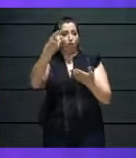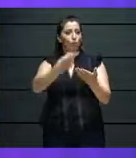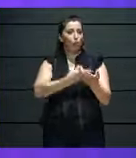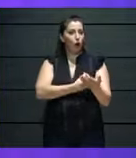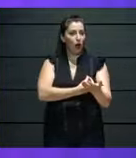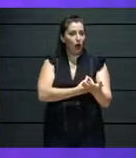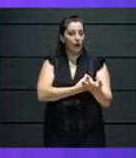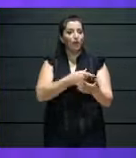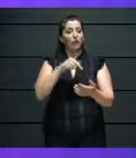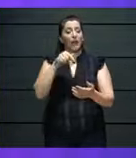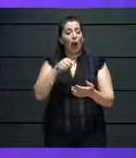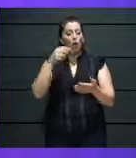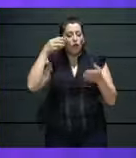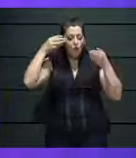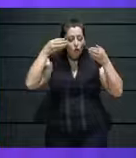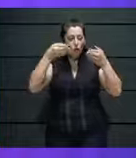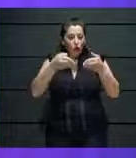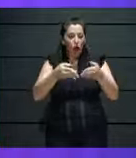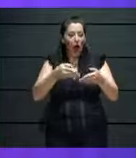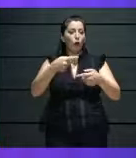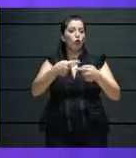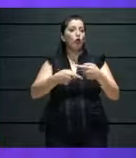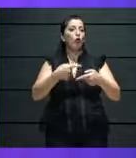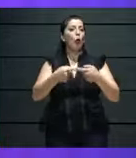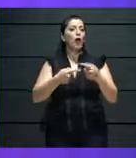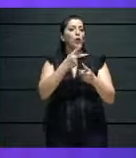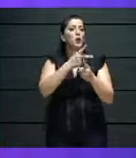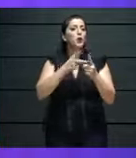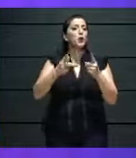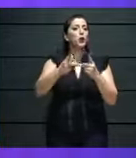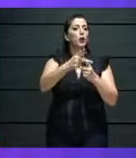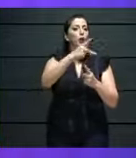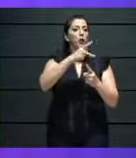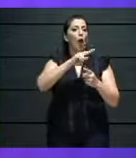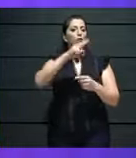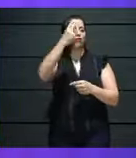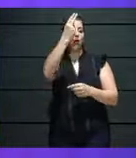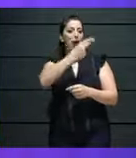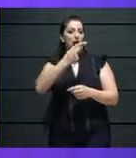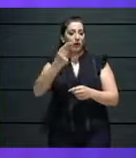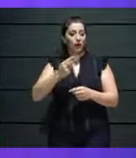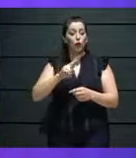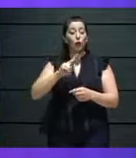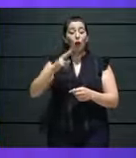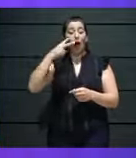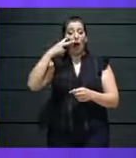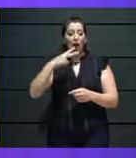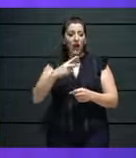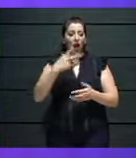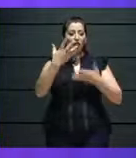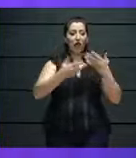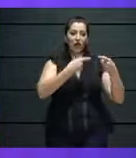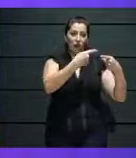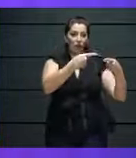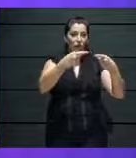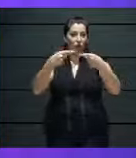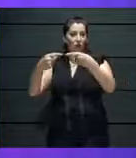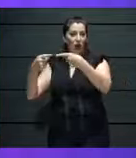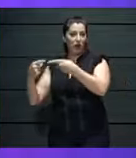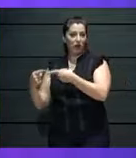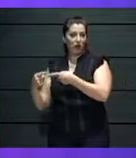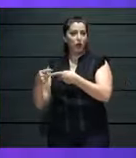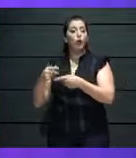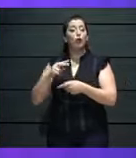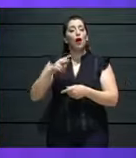cultural organizations and together we explored a range of different themes, all of them around the theme of